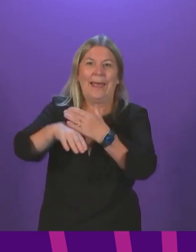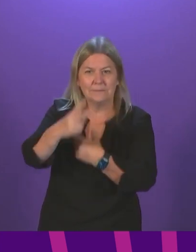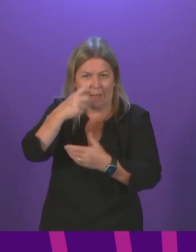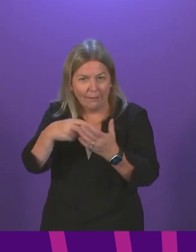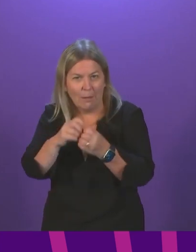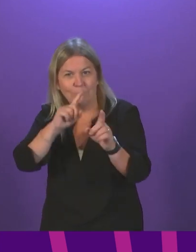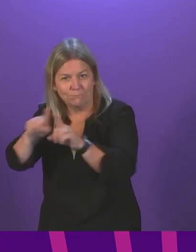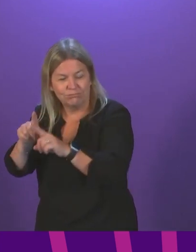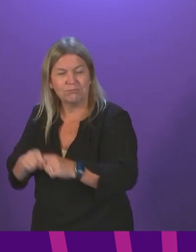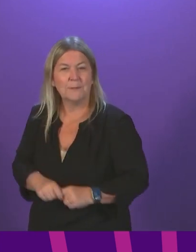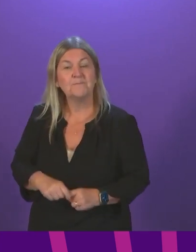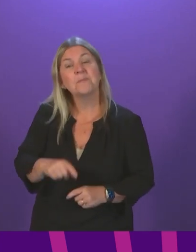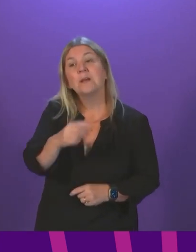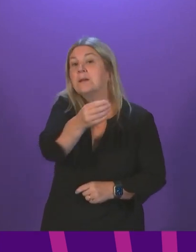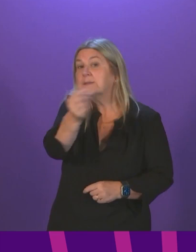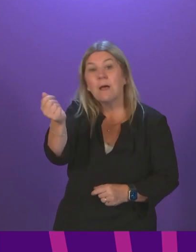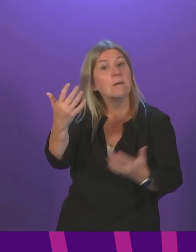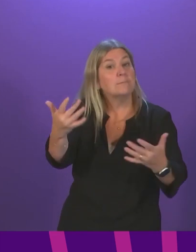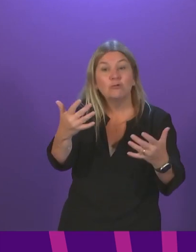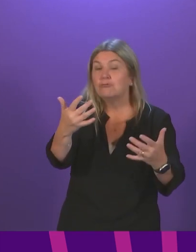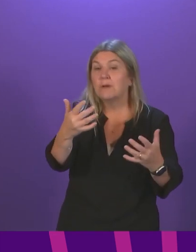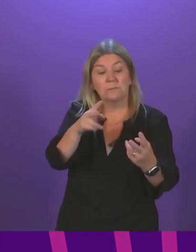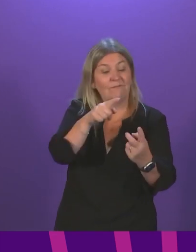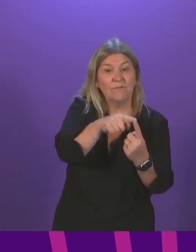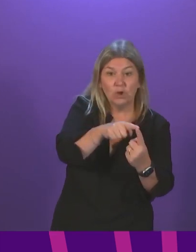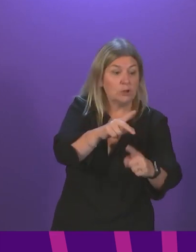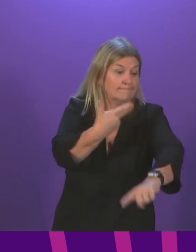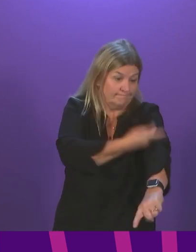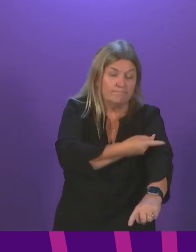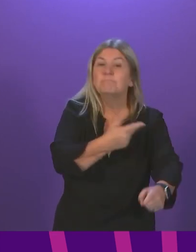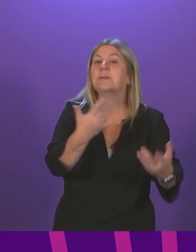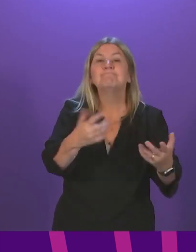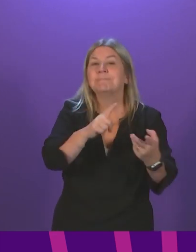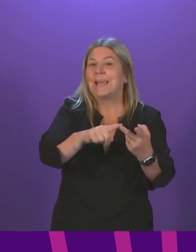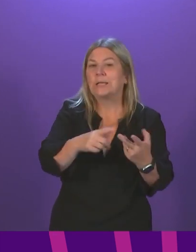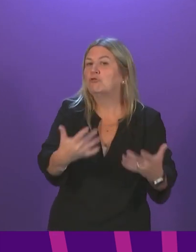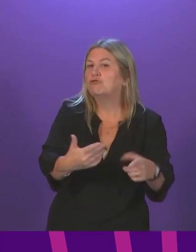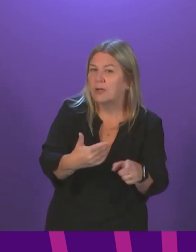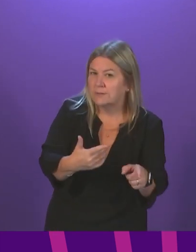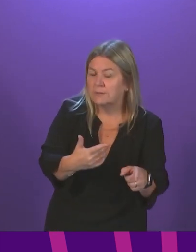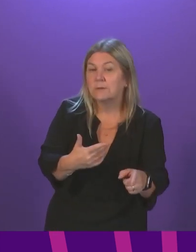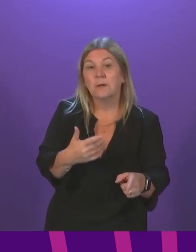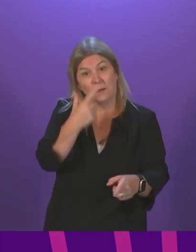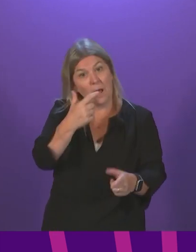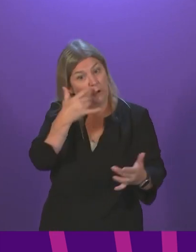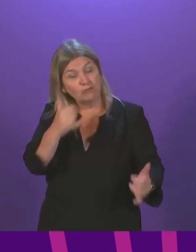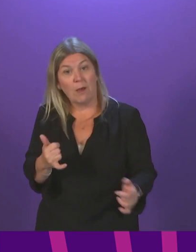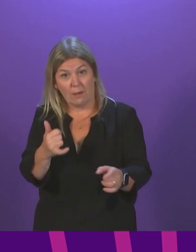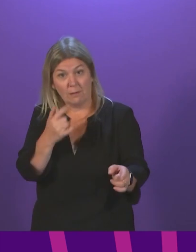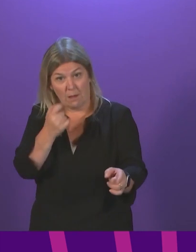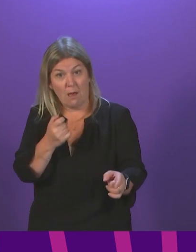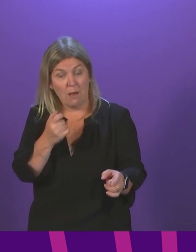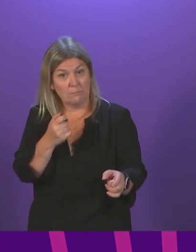will be some people who have not completed their full vaccination course when the certification scheme comes into place. People can check their vaccination